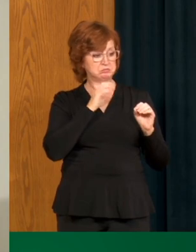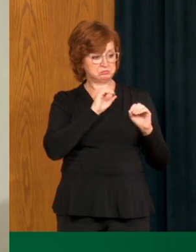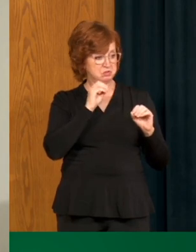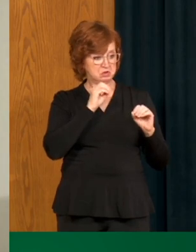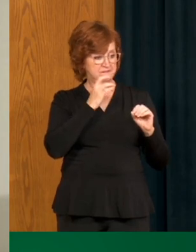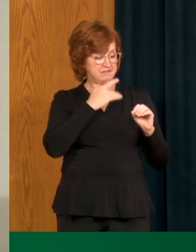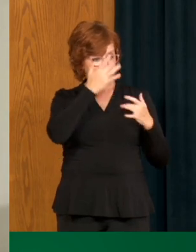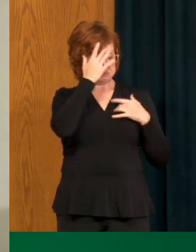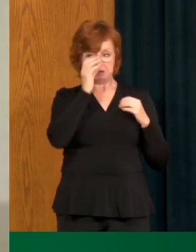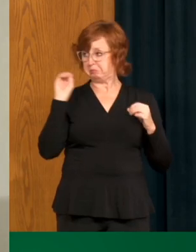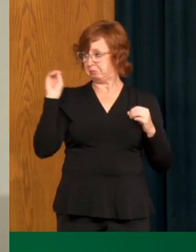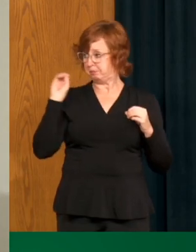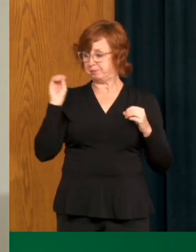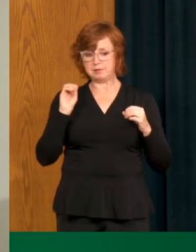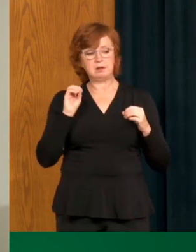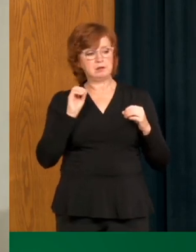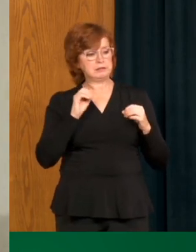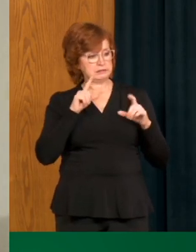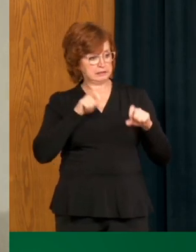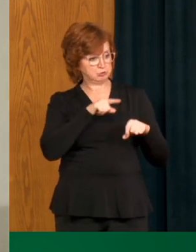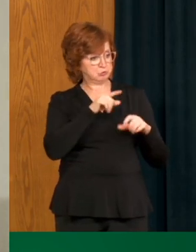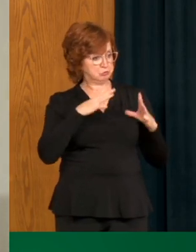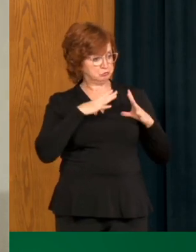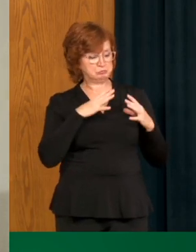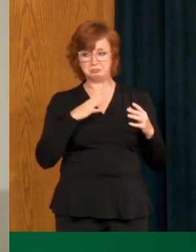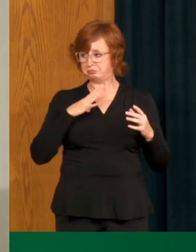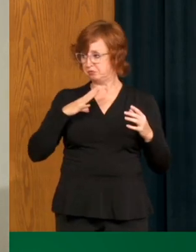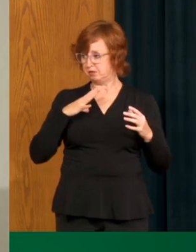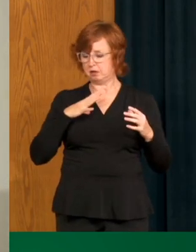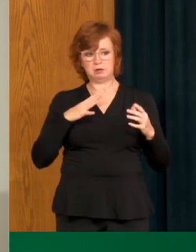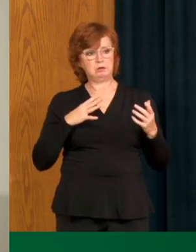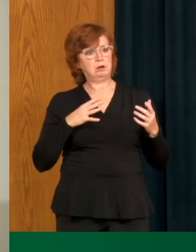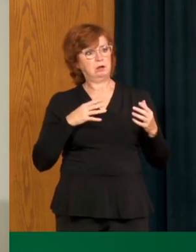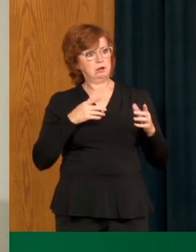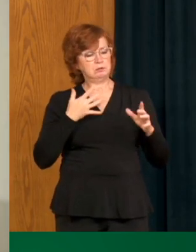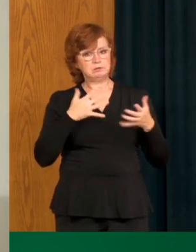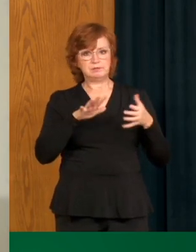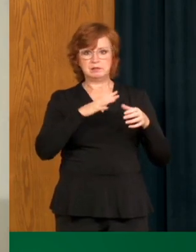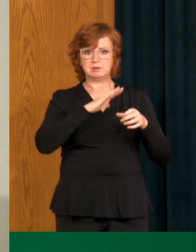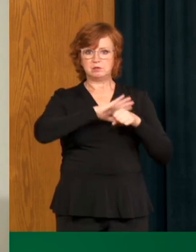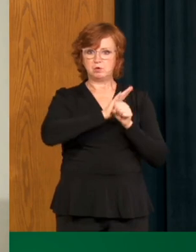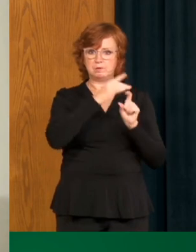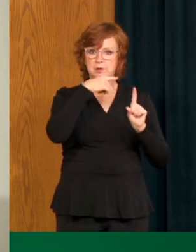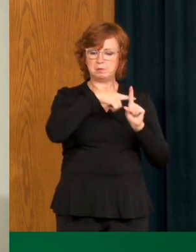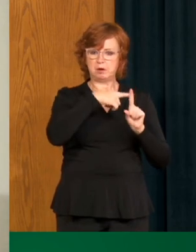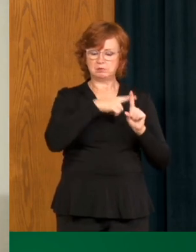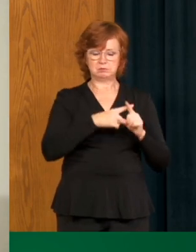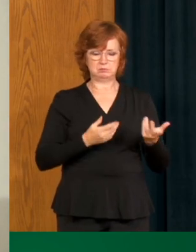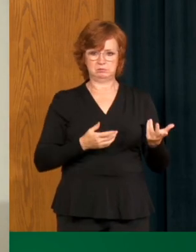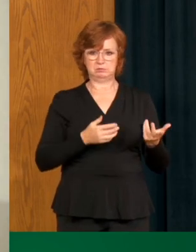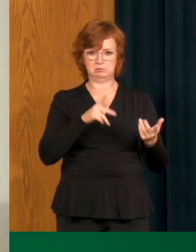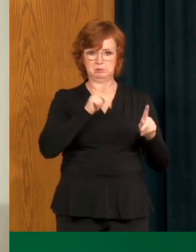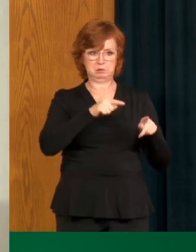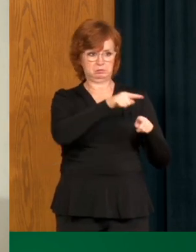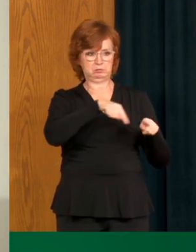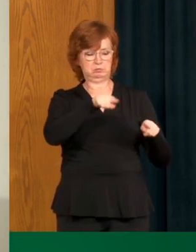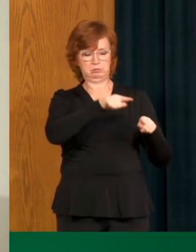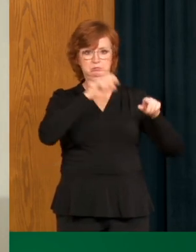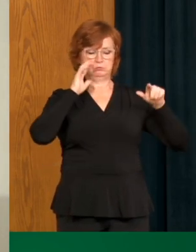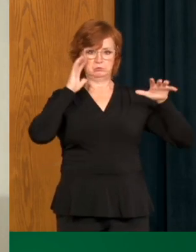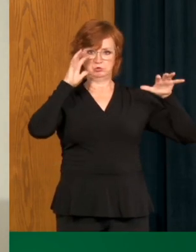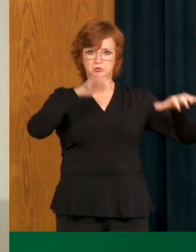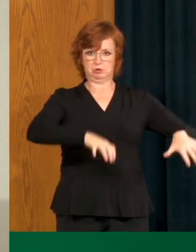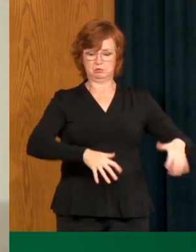you know, it's a lot of education and trying to understand, to get that into the communities to understand what the risks are with